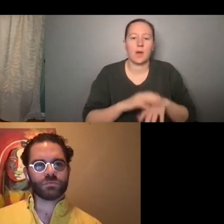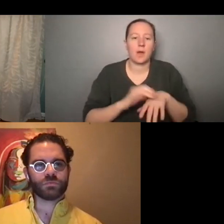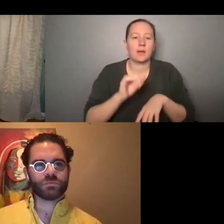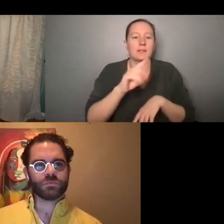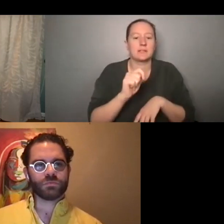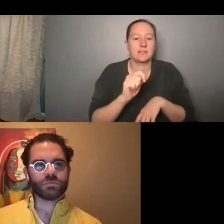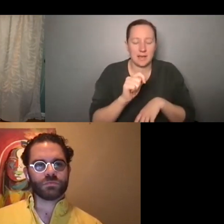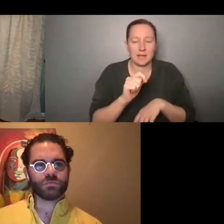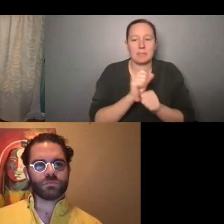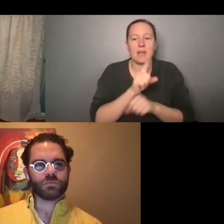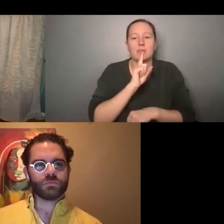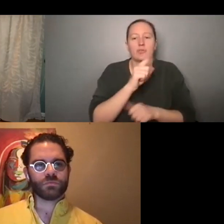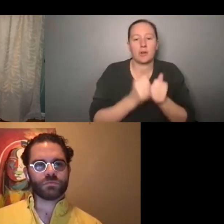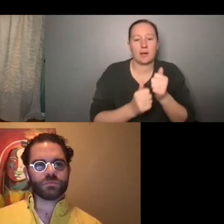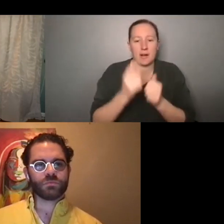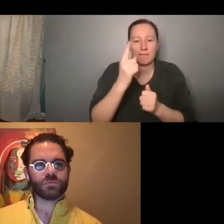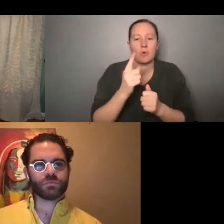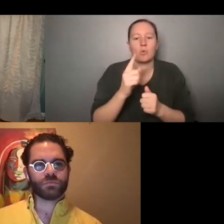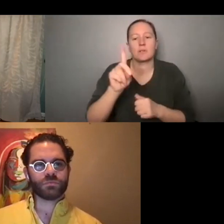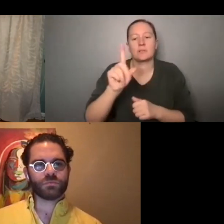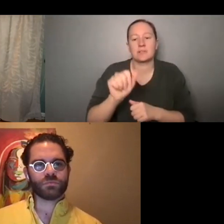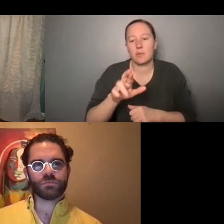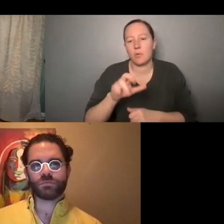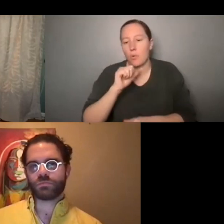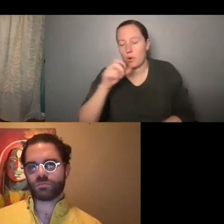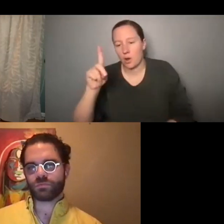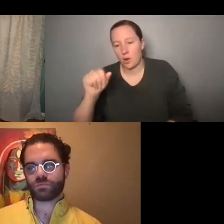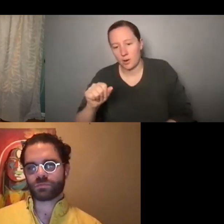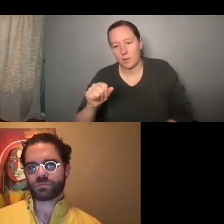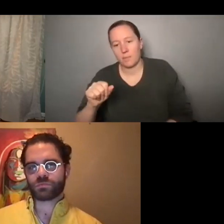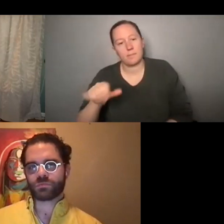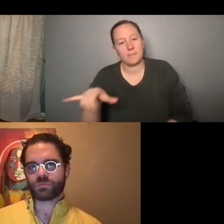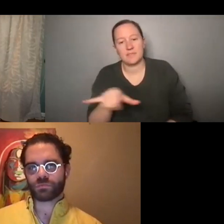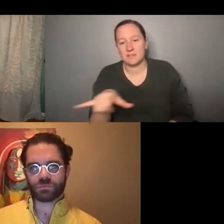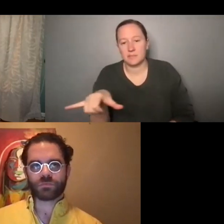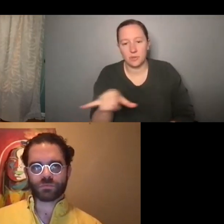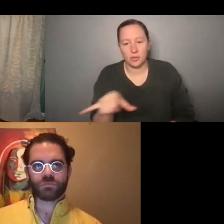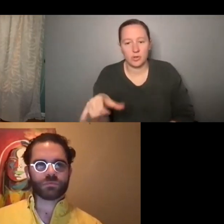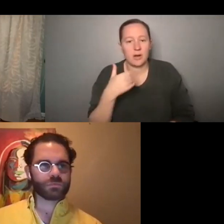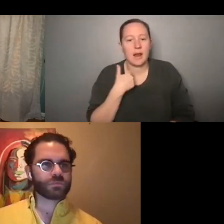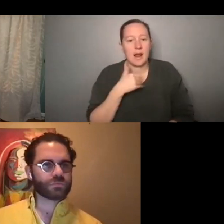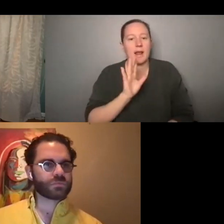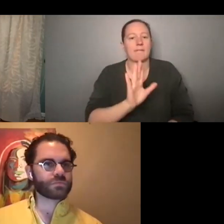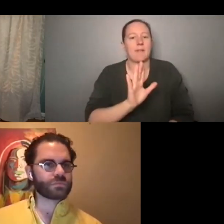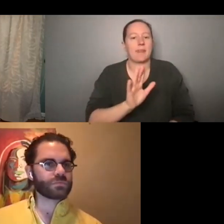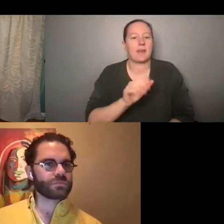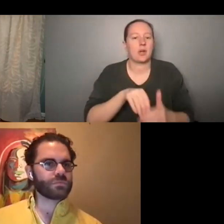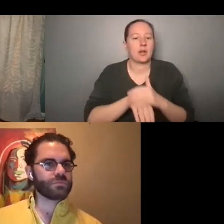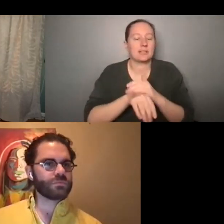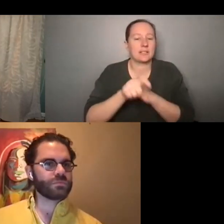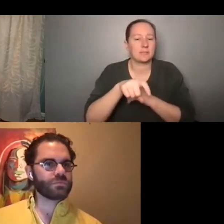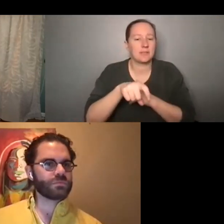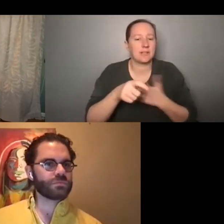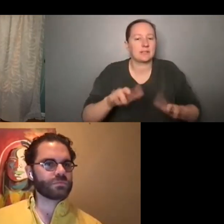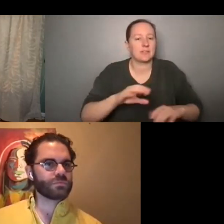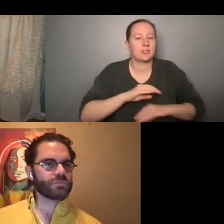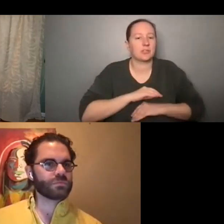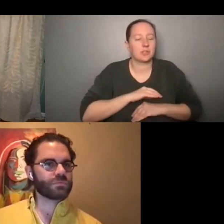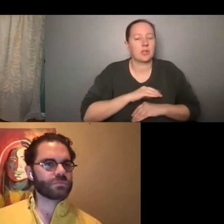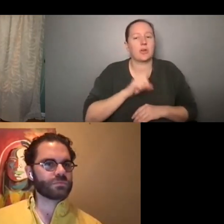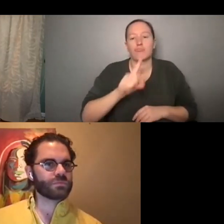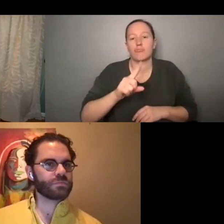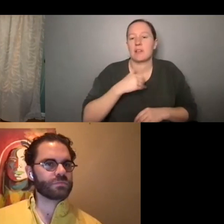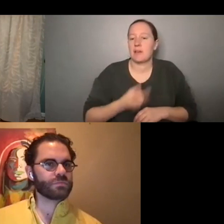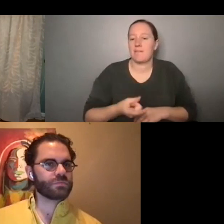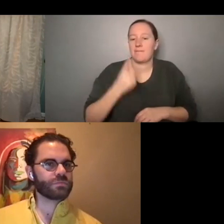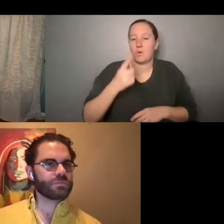everyone, uh, you know, disabled and non-disabled folks alike are having their accessibility needs met. Um, and so just really having one